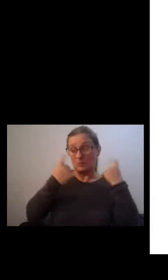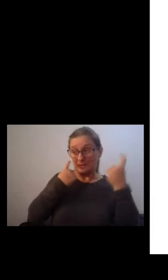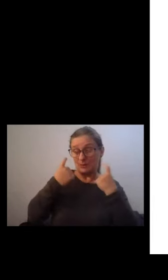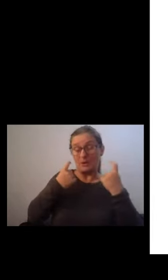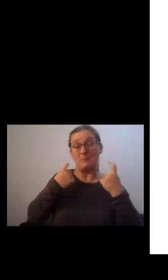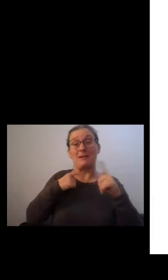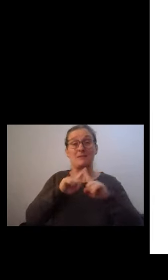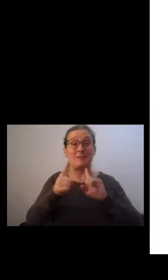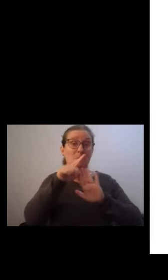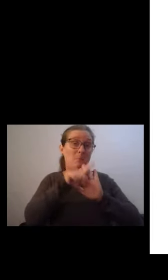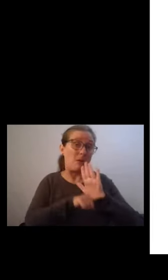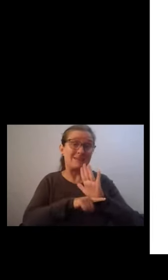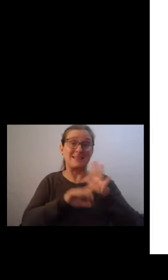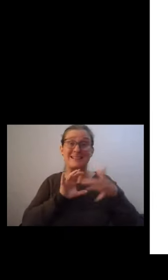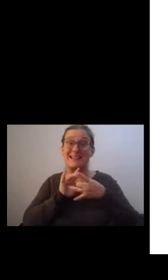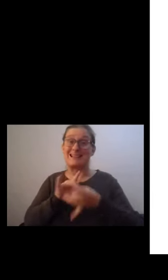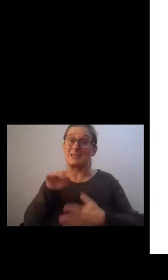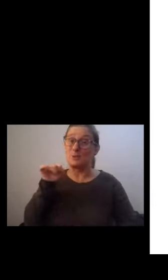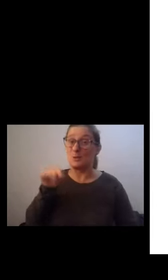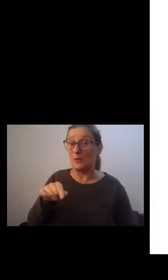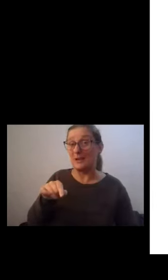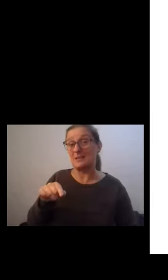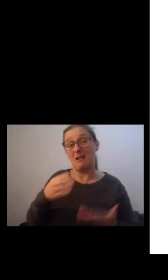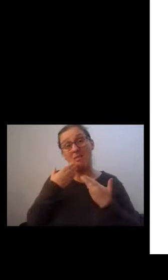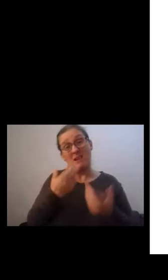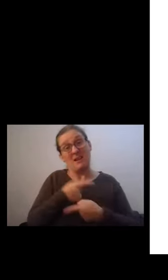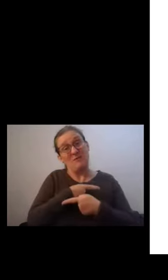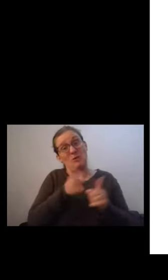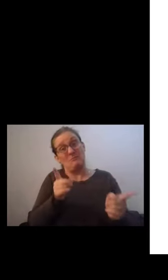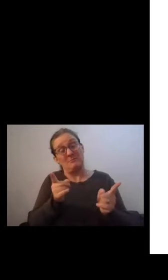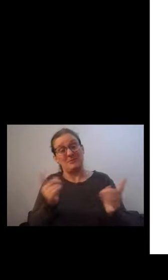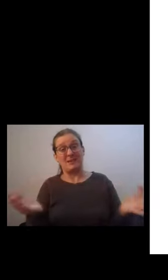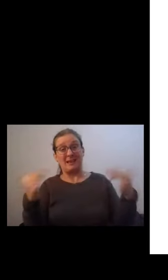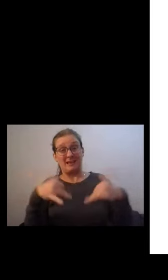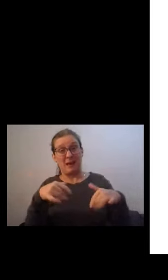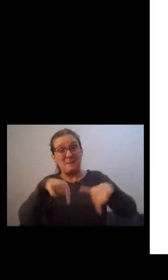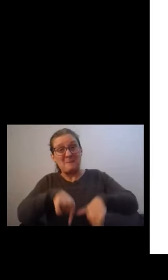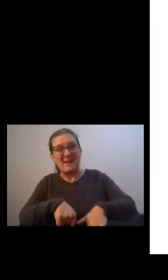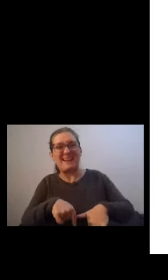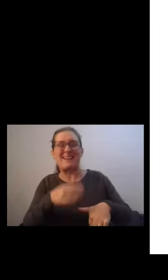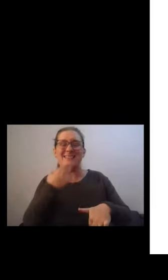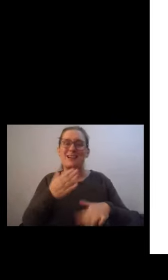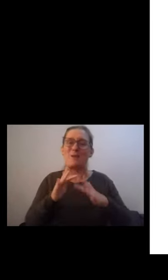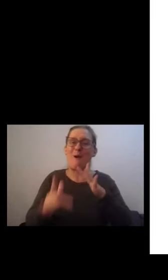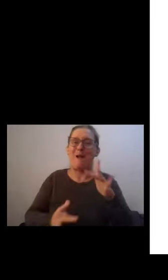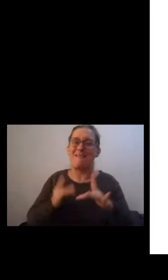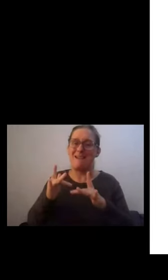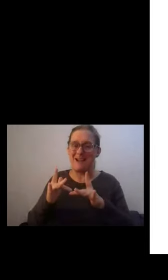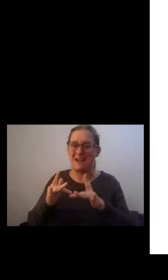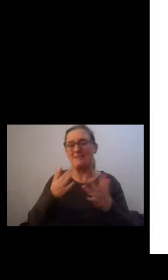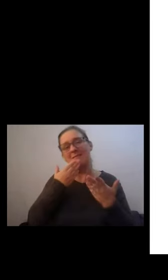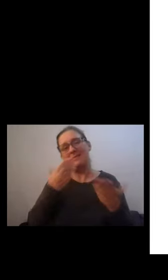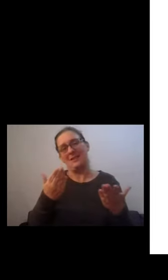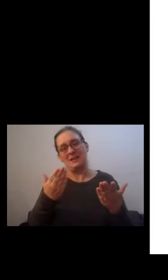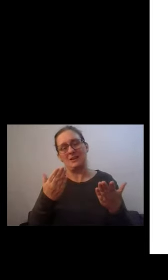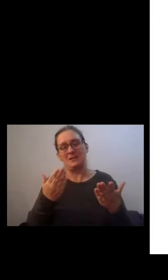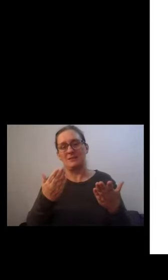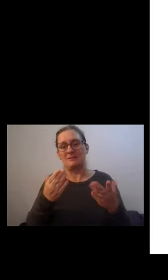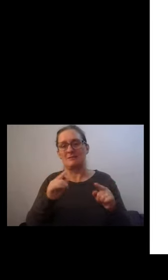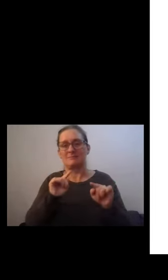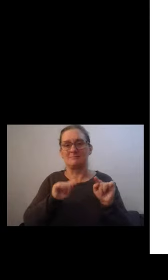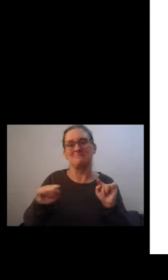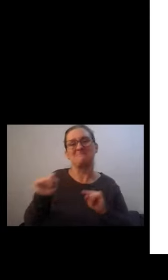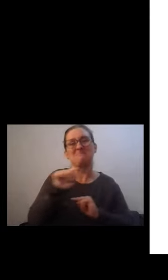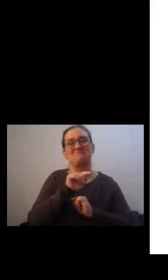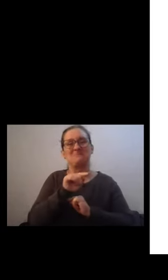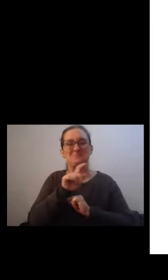relation to this. So, thank you for being here. Thank you for those joining online. And thank you to the III for this